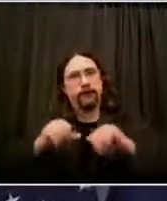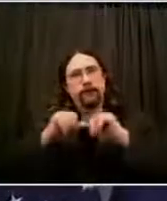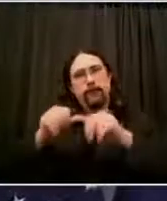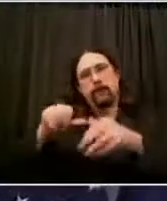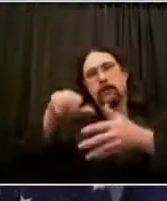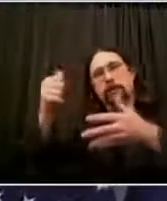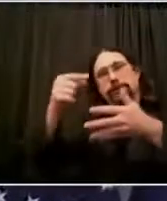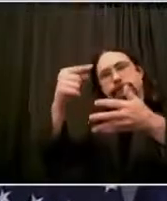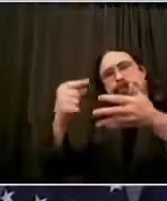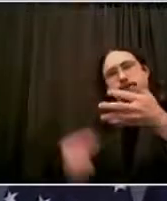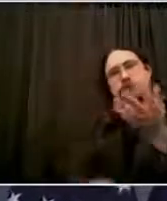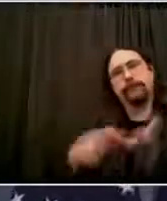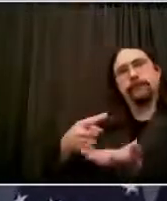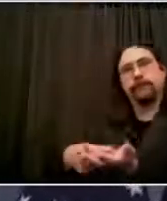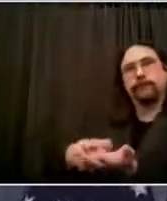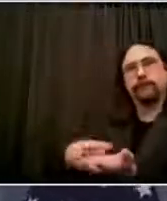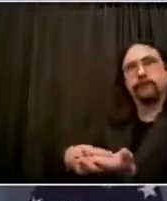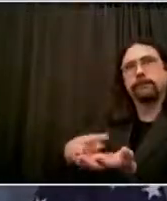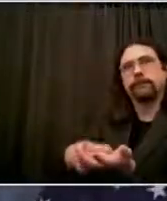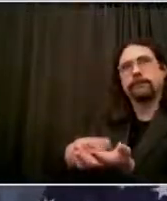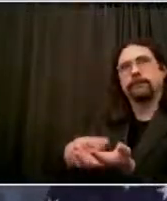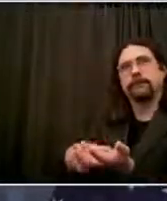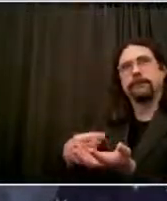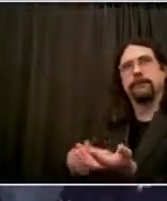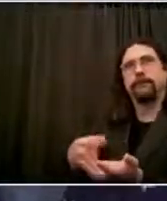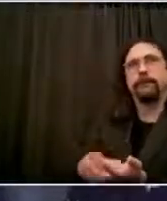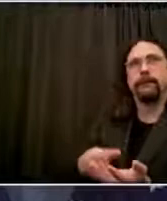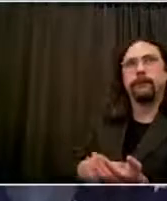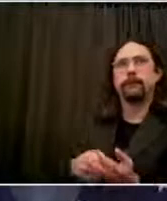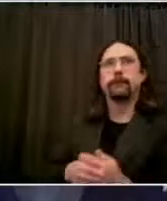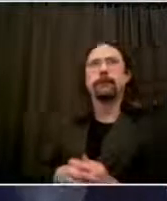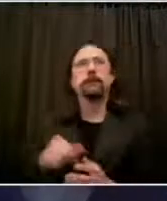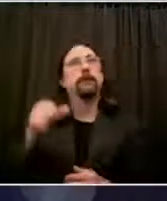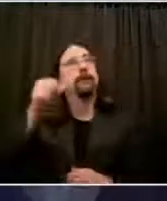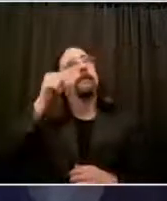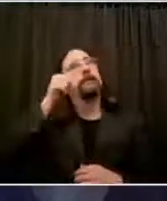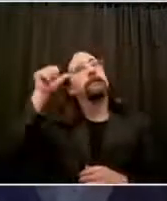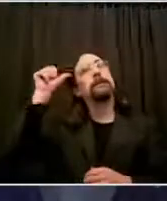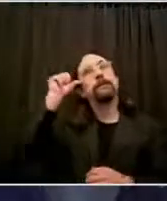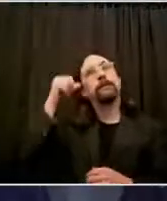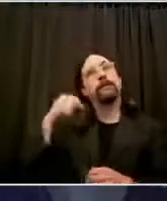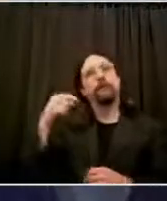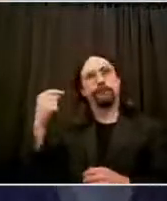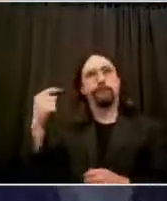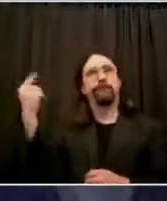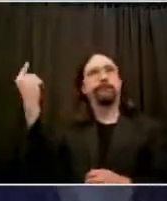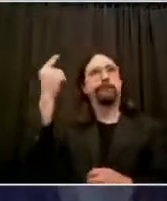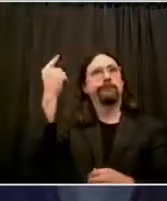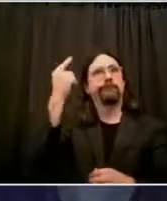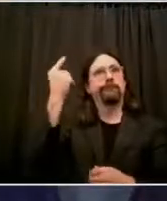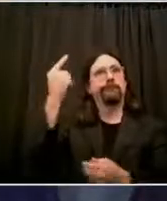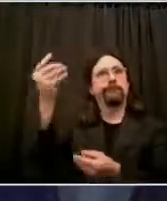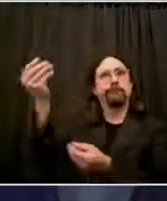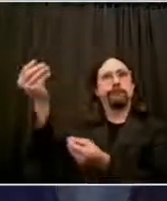Yesterday I got a call from the mayor of Houston, Texas, Sylvester Turner, who